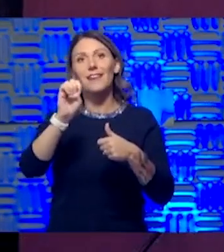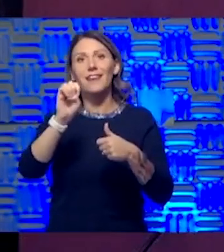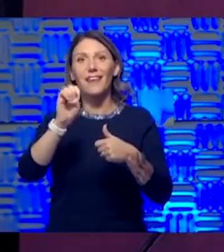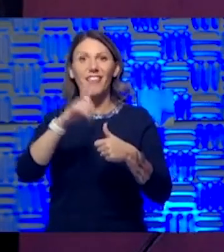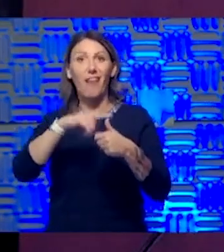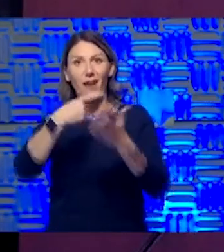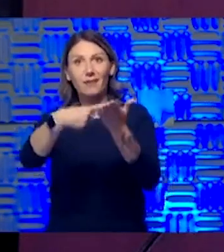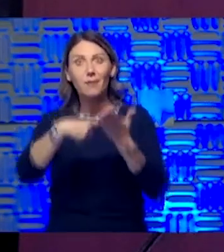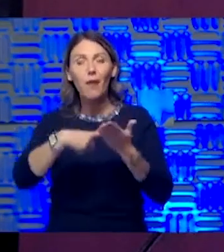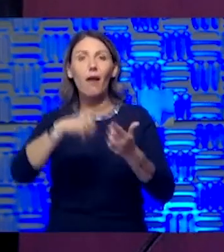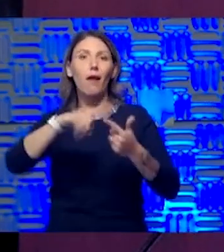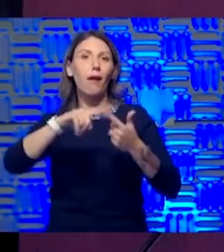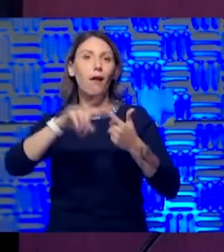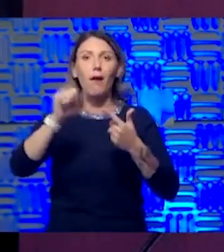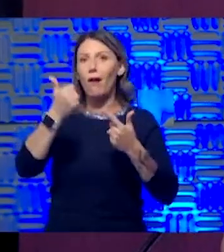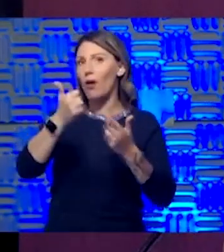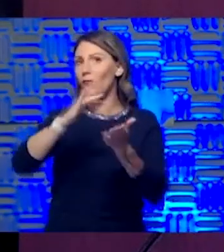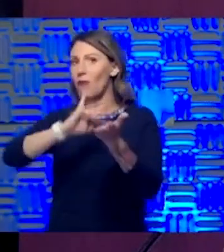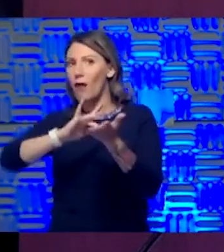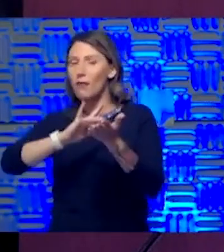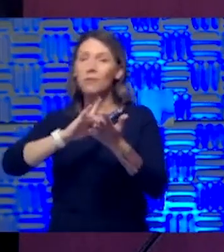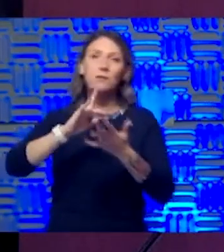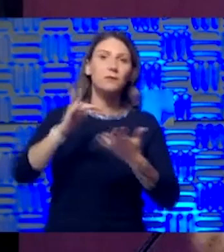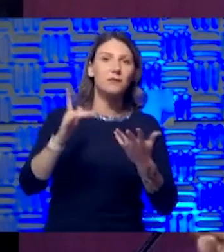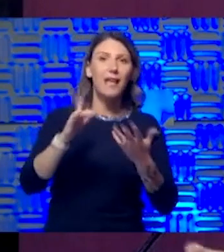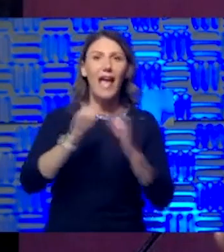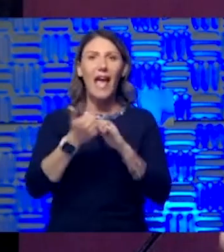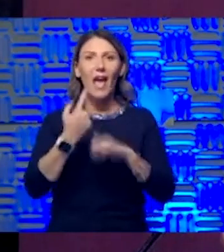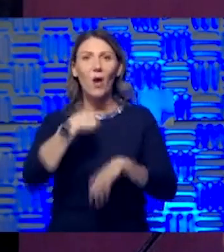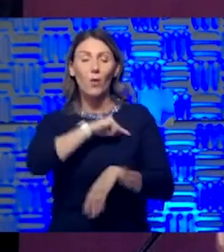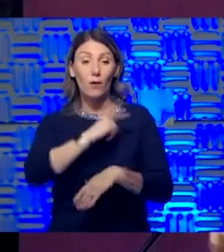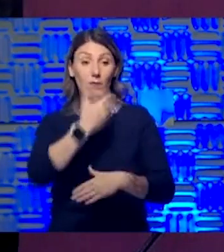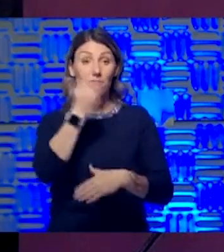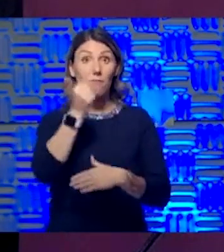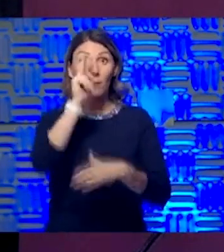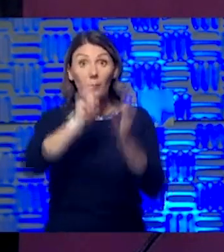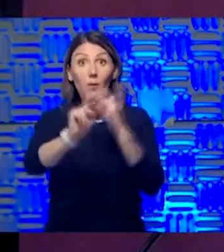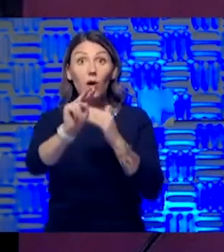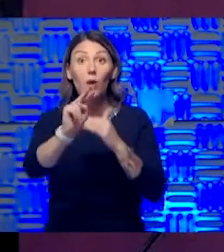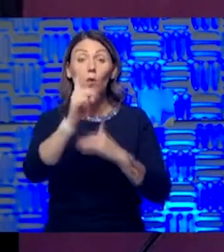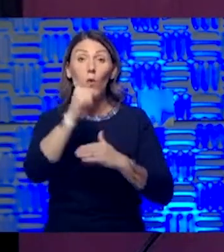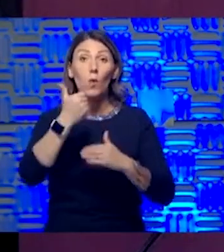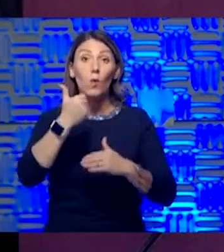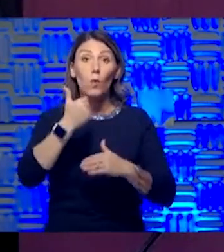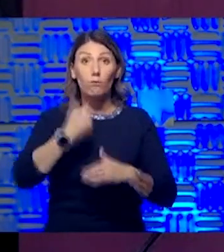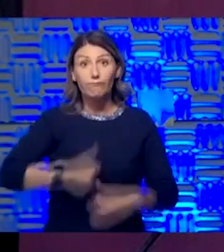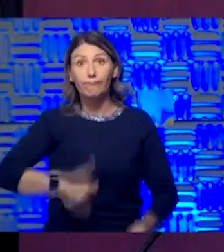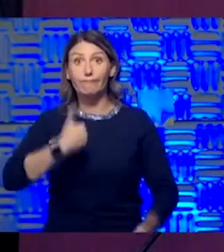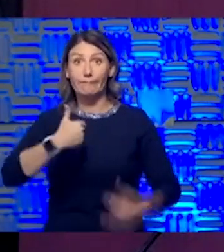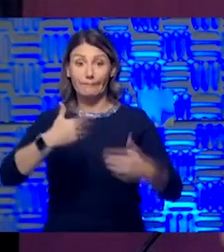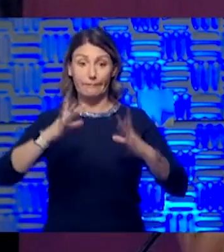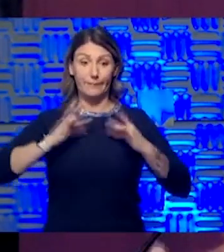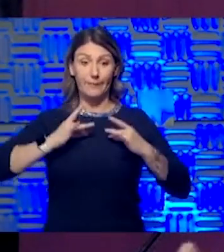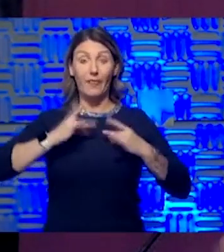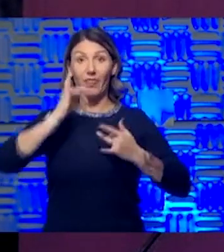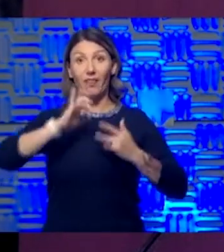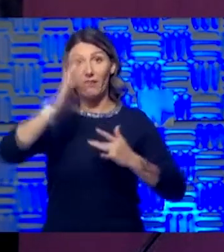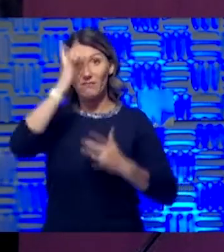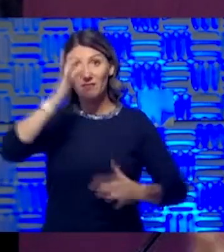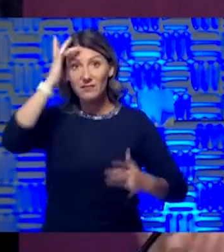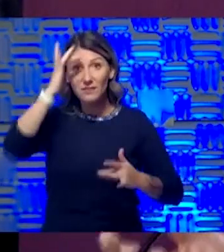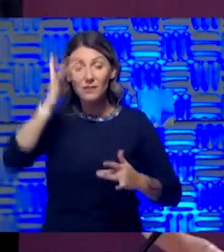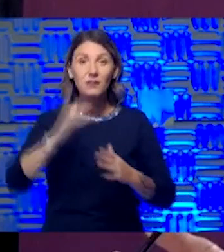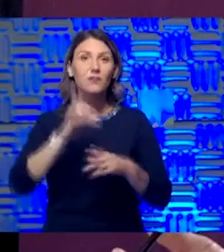help. From our standpoint, we're looking at how can we best predict who might have the disease, so, you know, various types of,